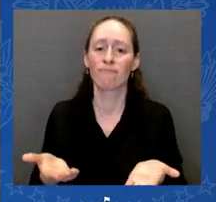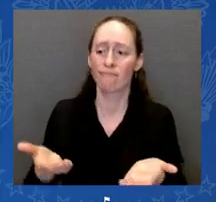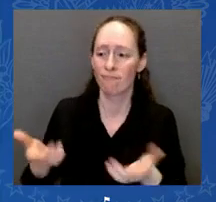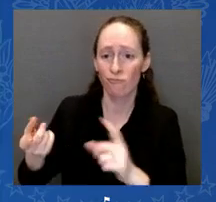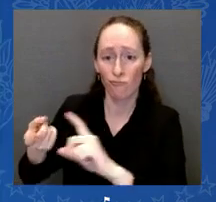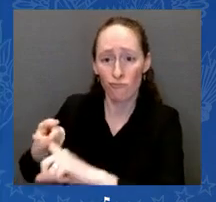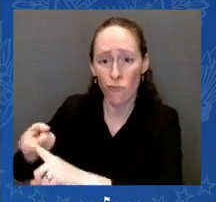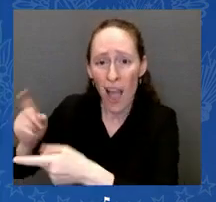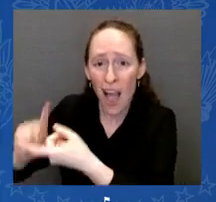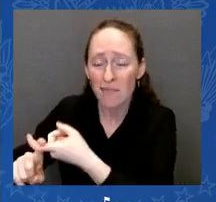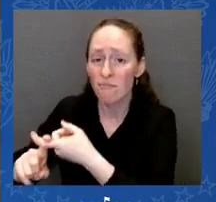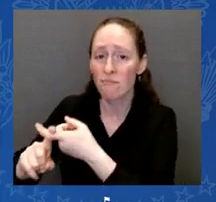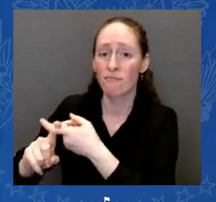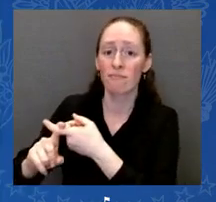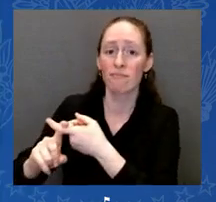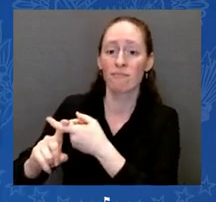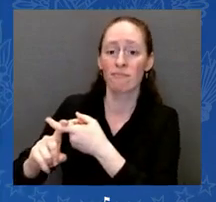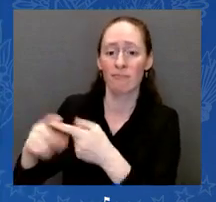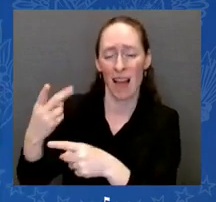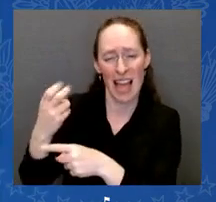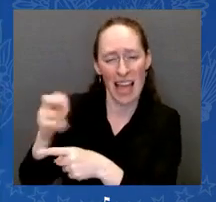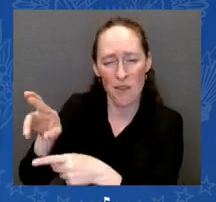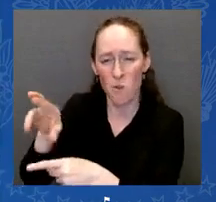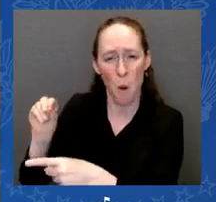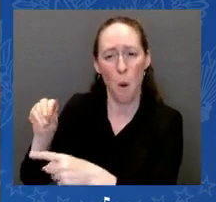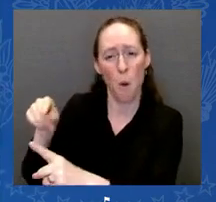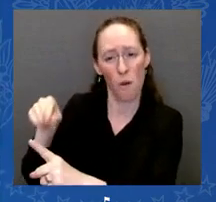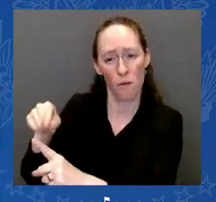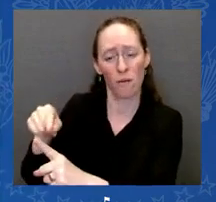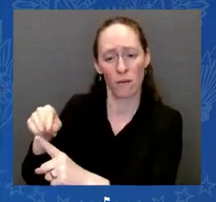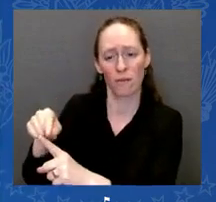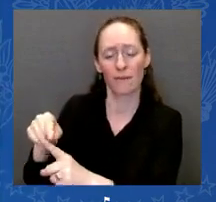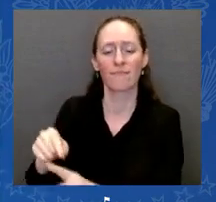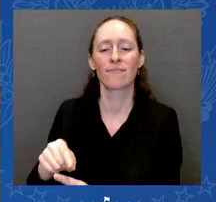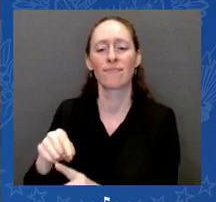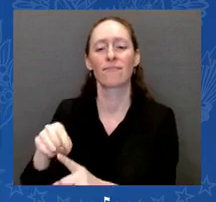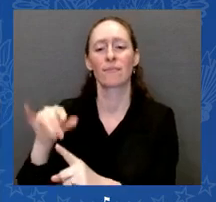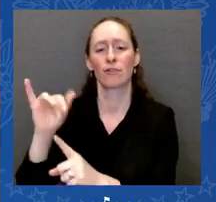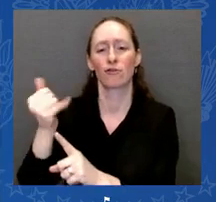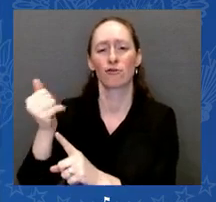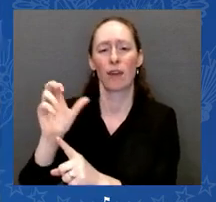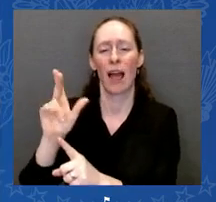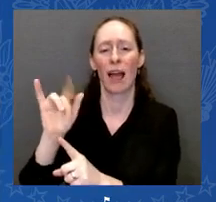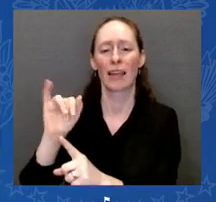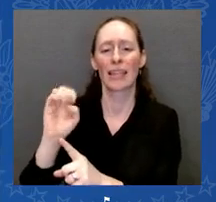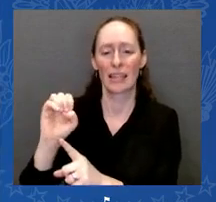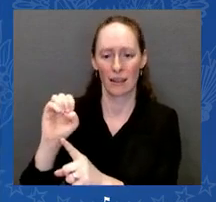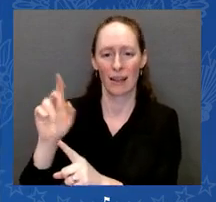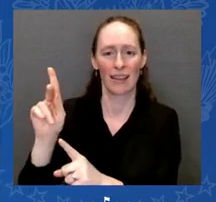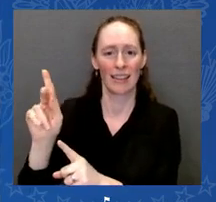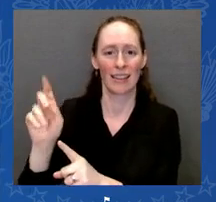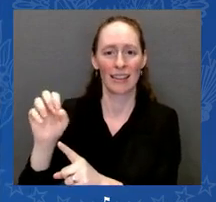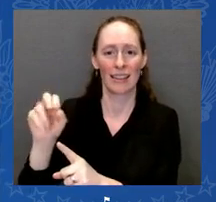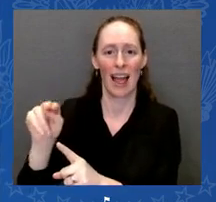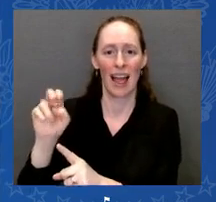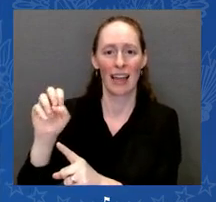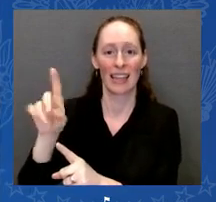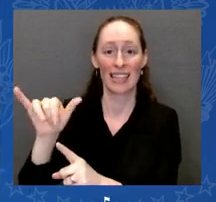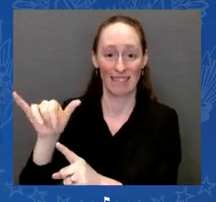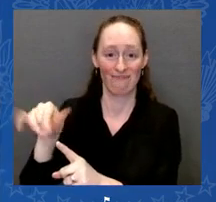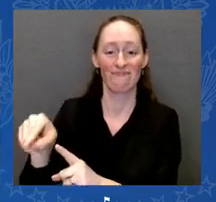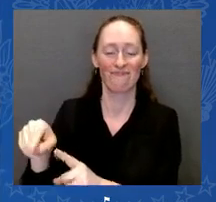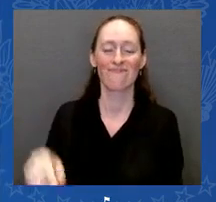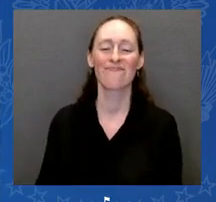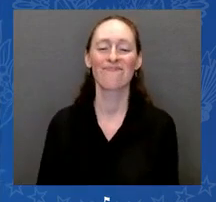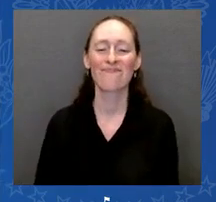Good evening, everyone. We are so pleased to be here in the presence of so many friends, advocates,